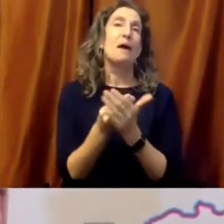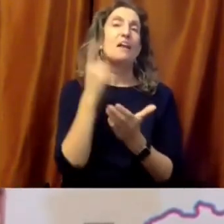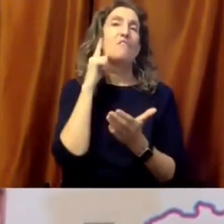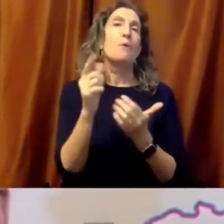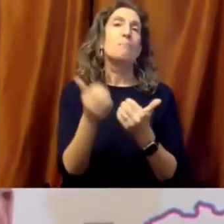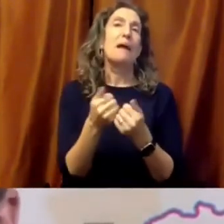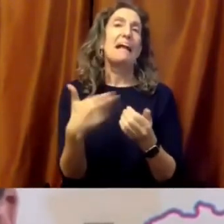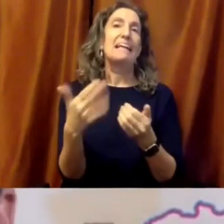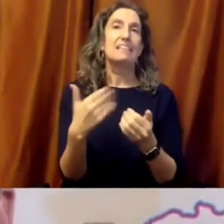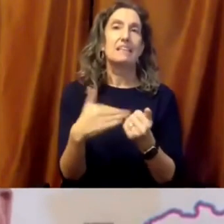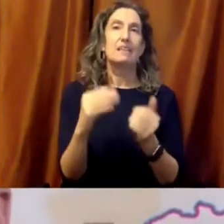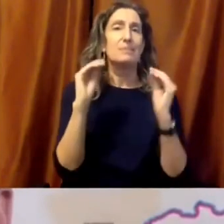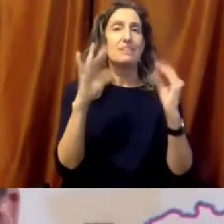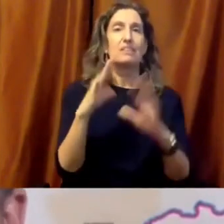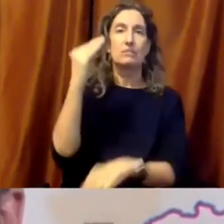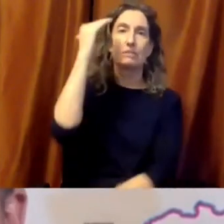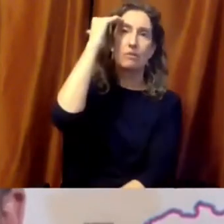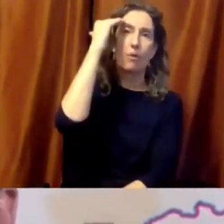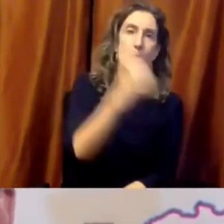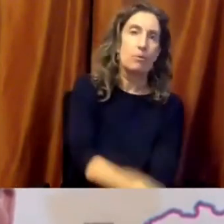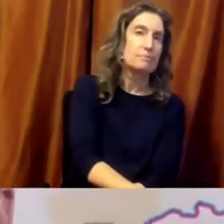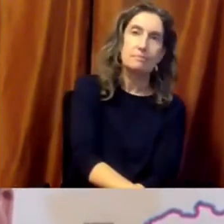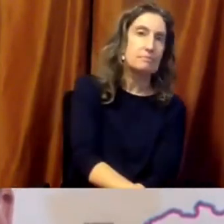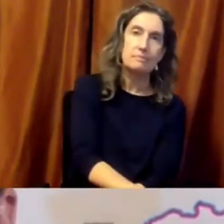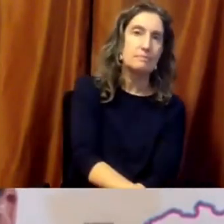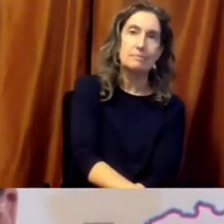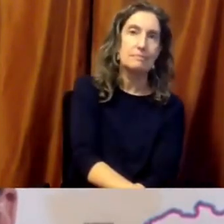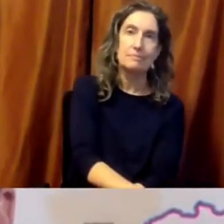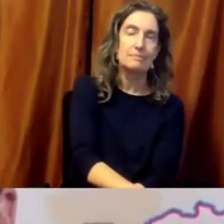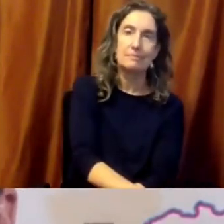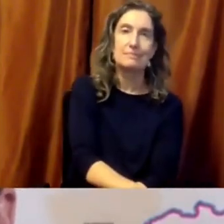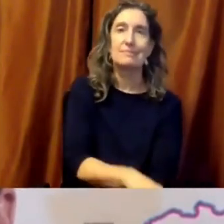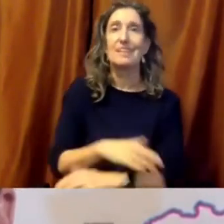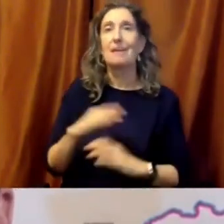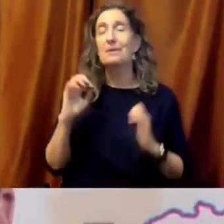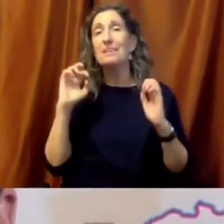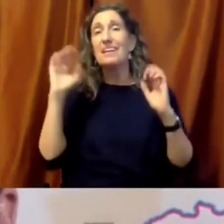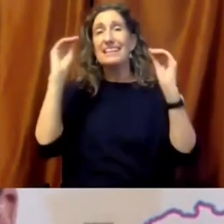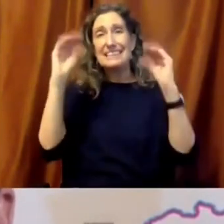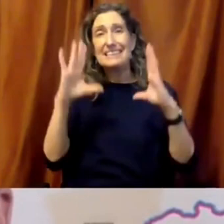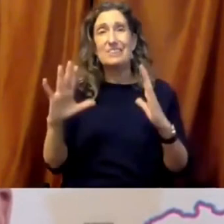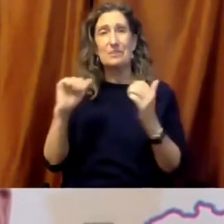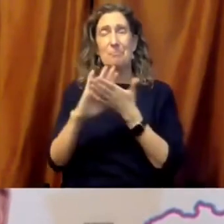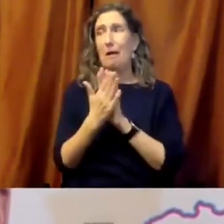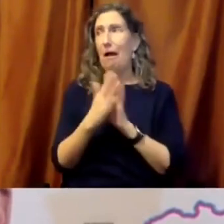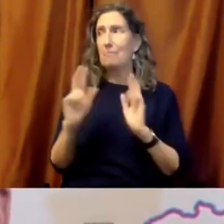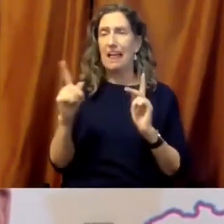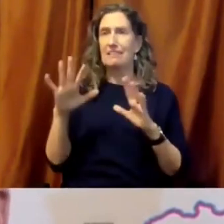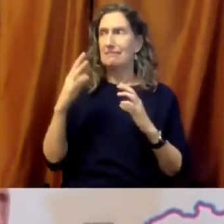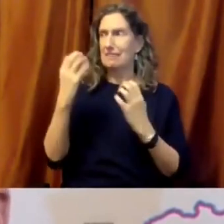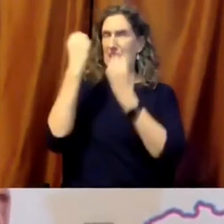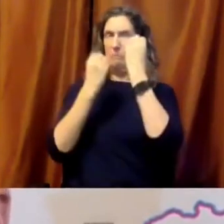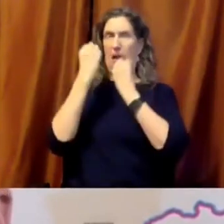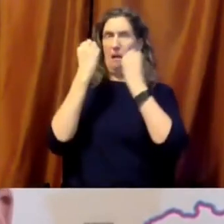as education technology experiments cycled through schools. Governments and school leaders routinely failed even basic due